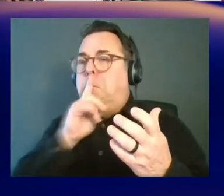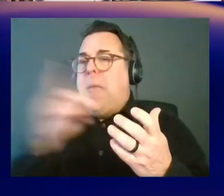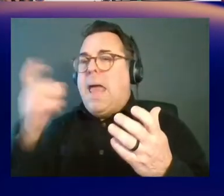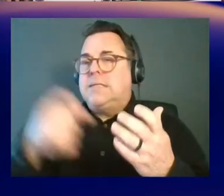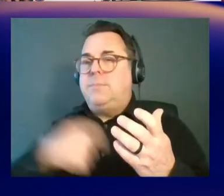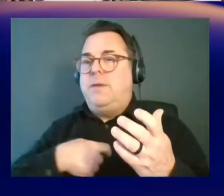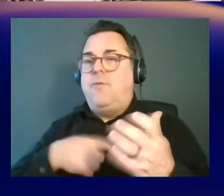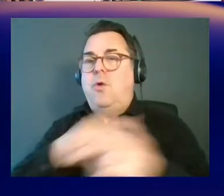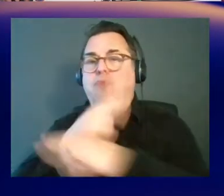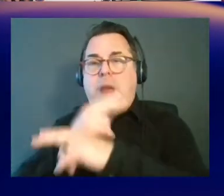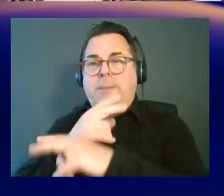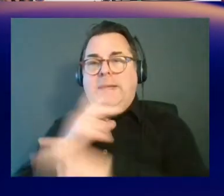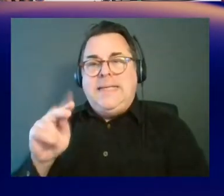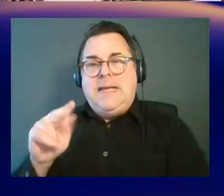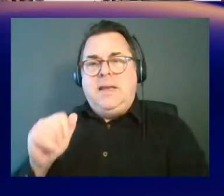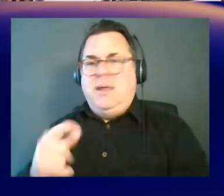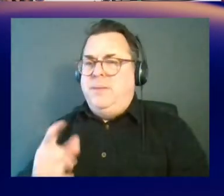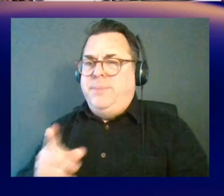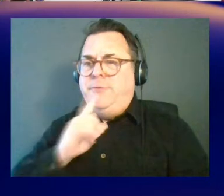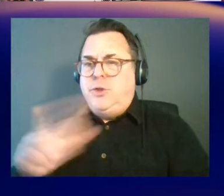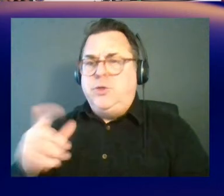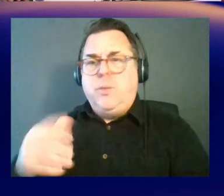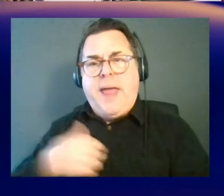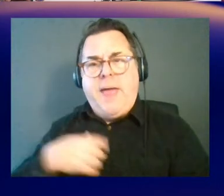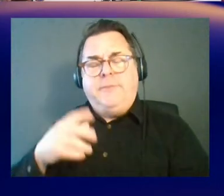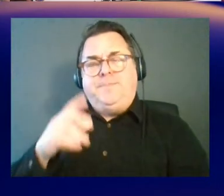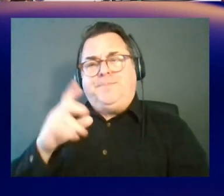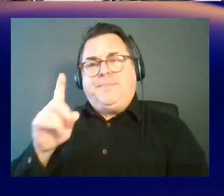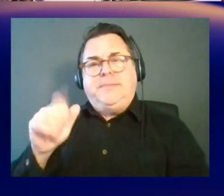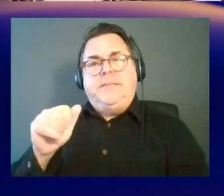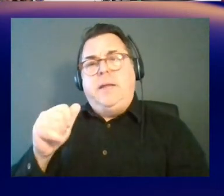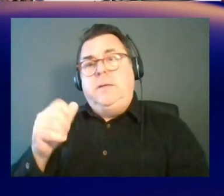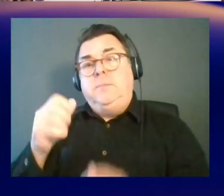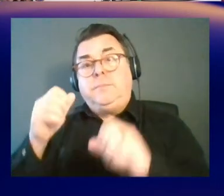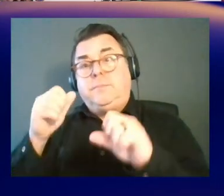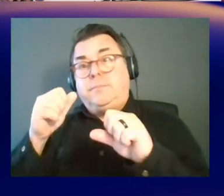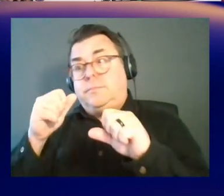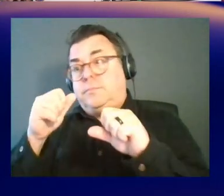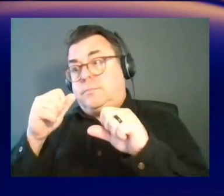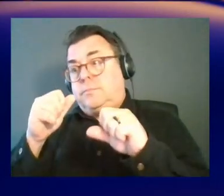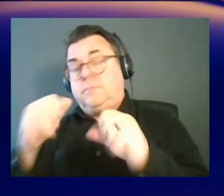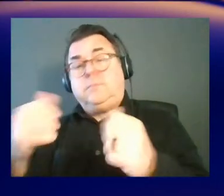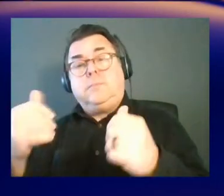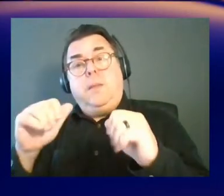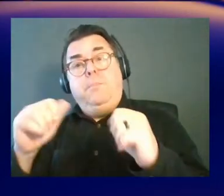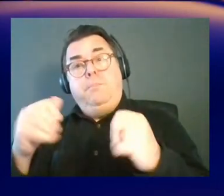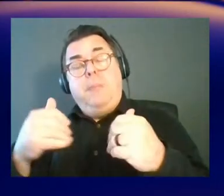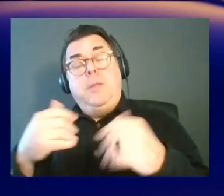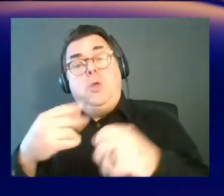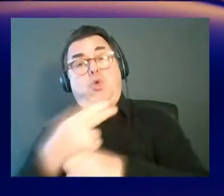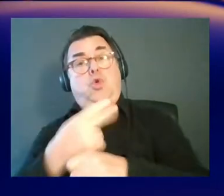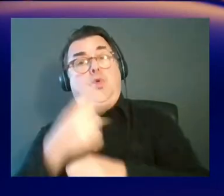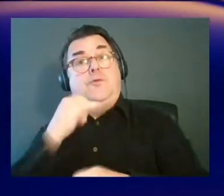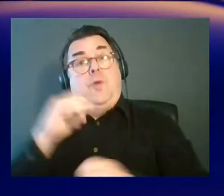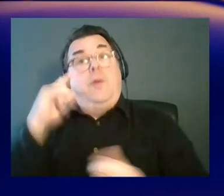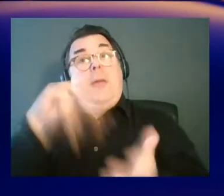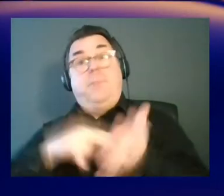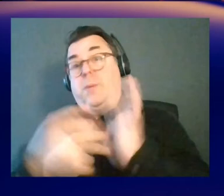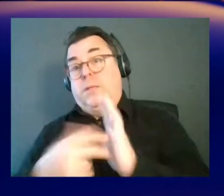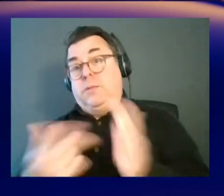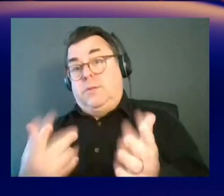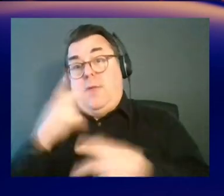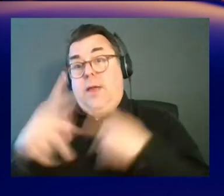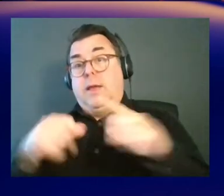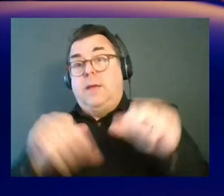but we definitely do have a data set that could utilize, that could be used for that particular kind of science. So